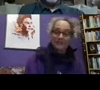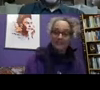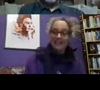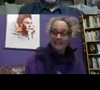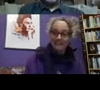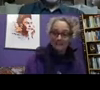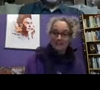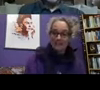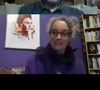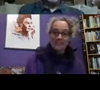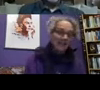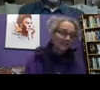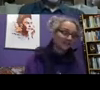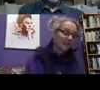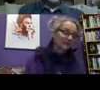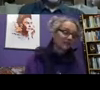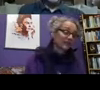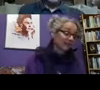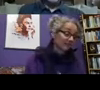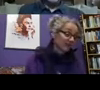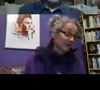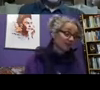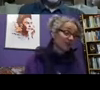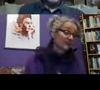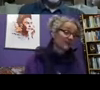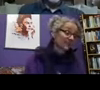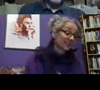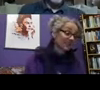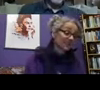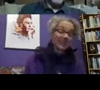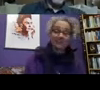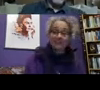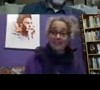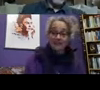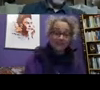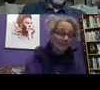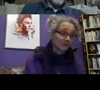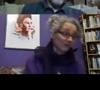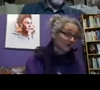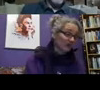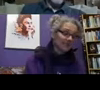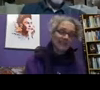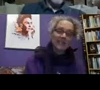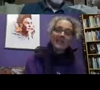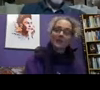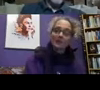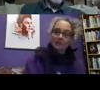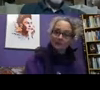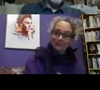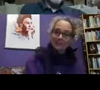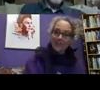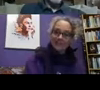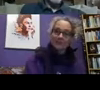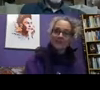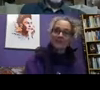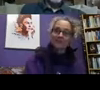promoting accessibility in active travel. So there are a couple of documents gear change and LTN 120, which are